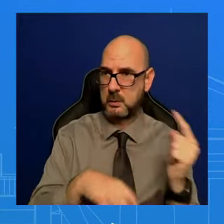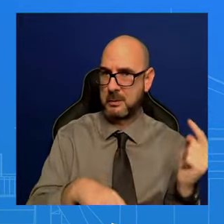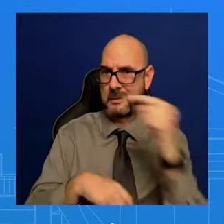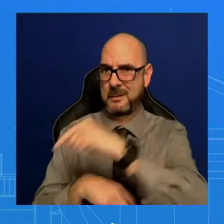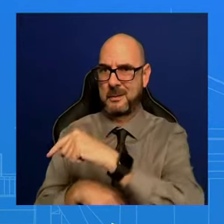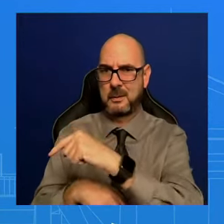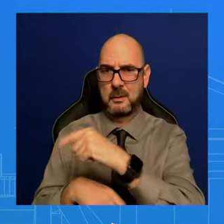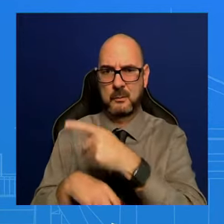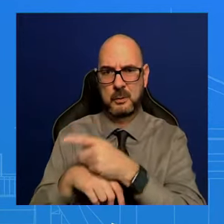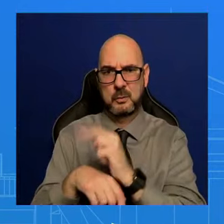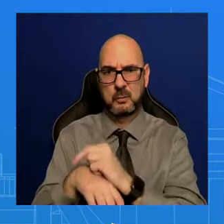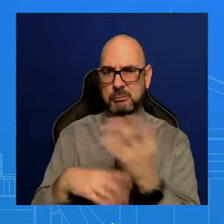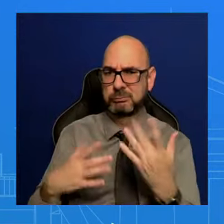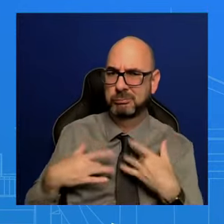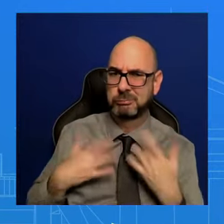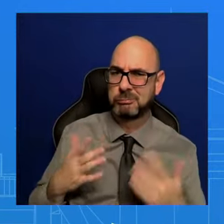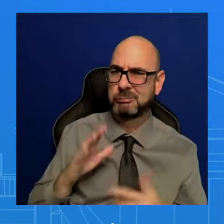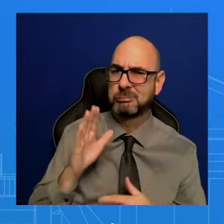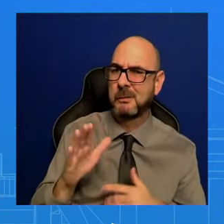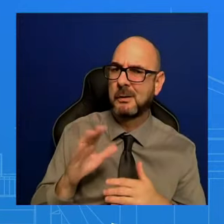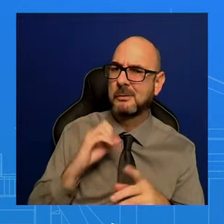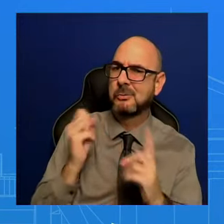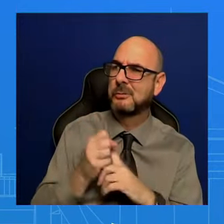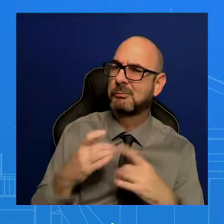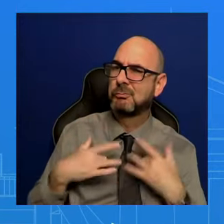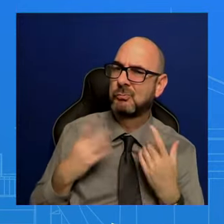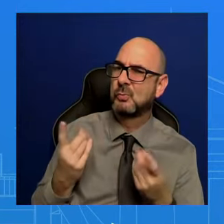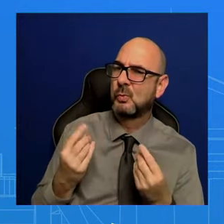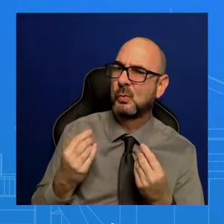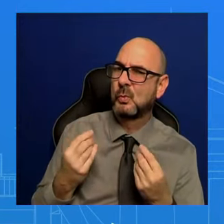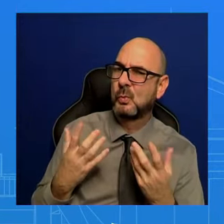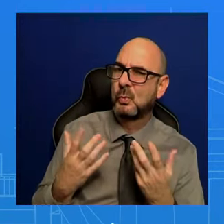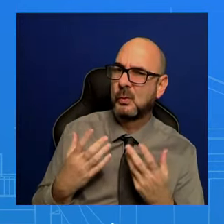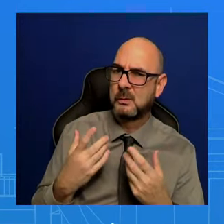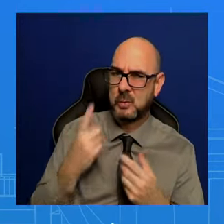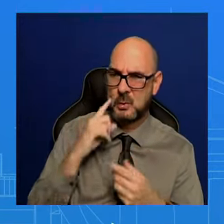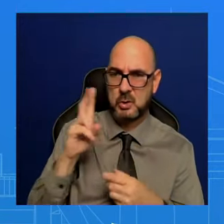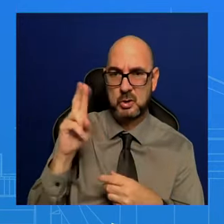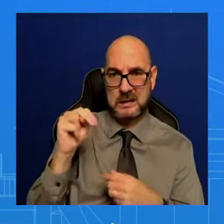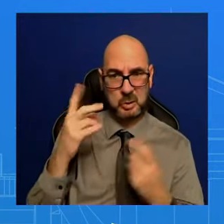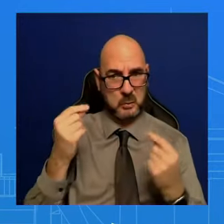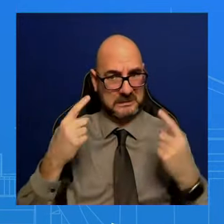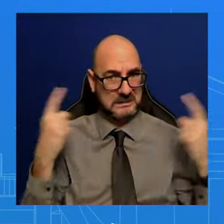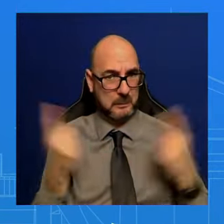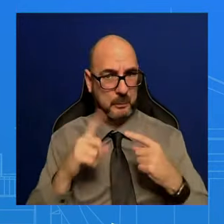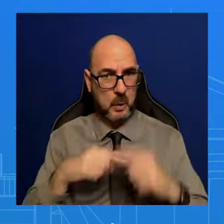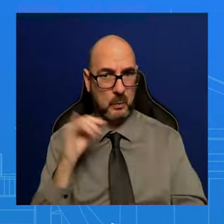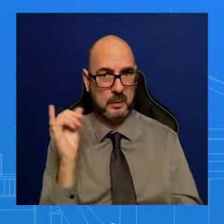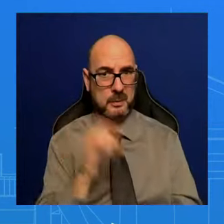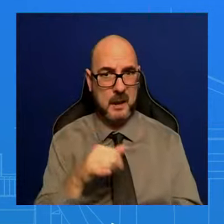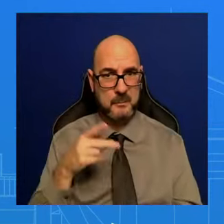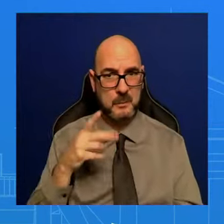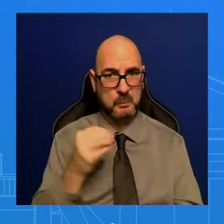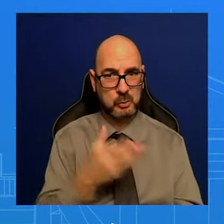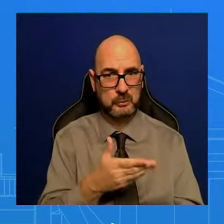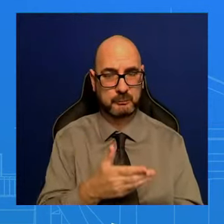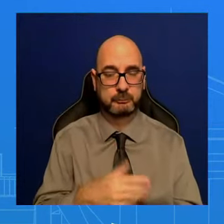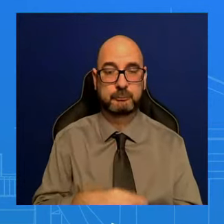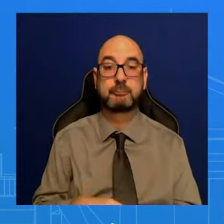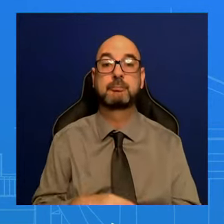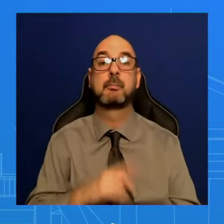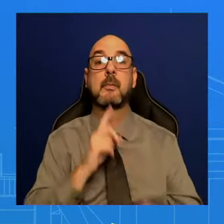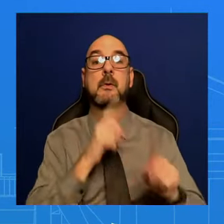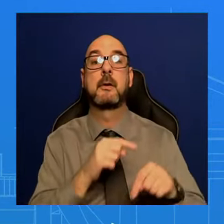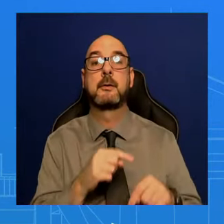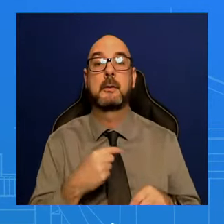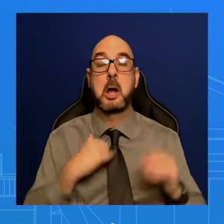there and what the United States is doing as far as his travel logistics? So, I cannot speak to the Prime Minister's travel. He would have to speak to it himself. I